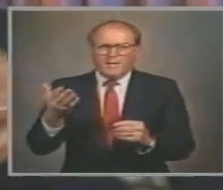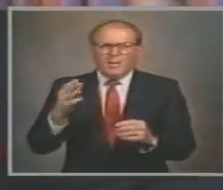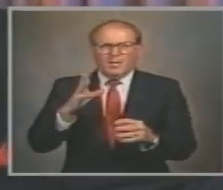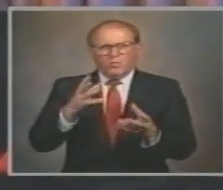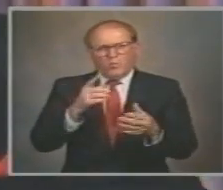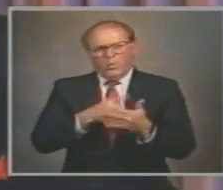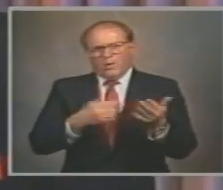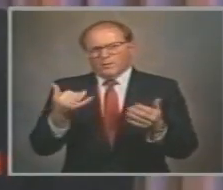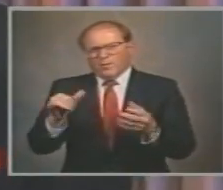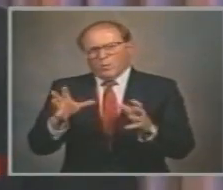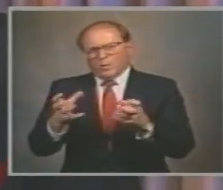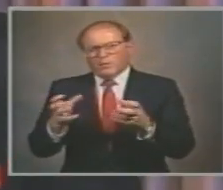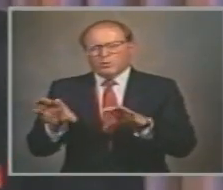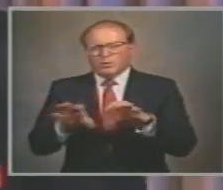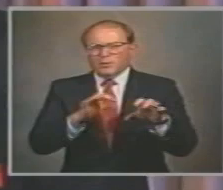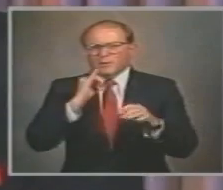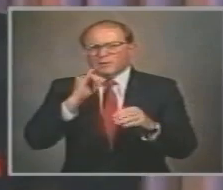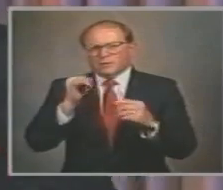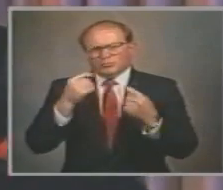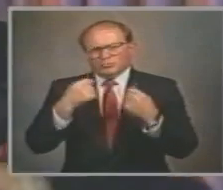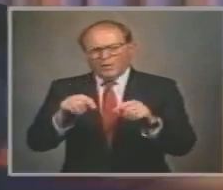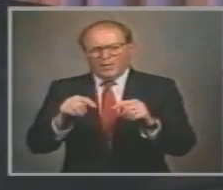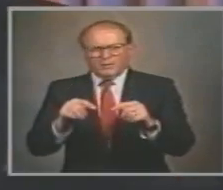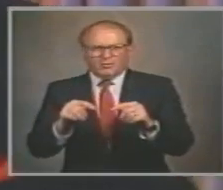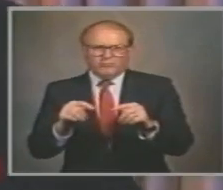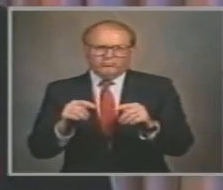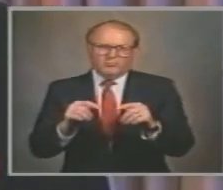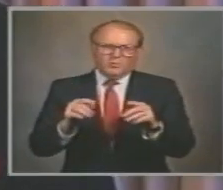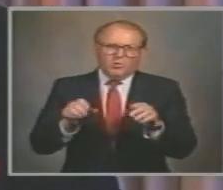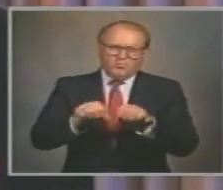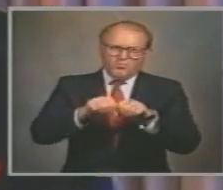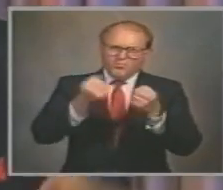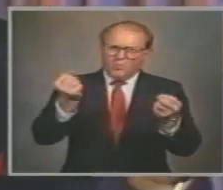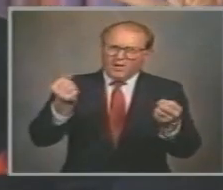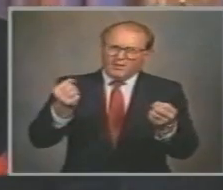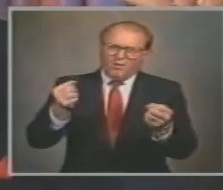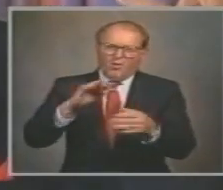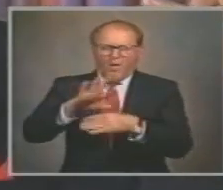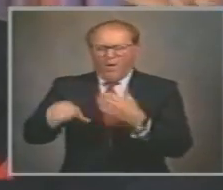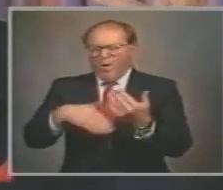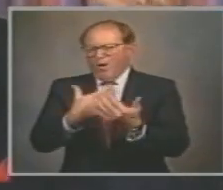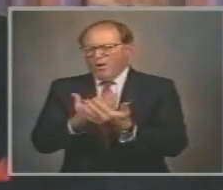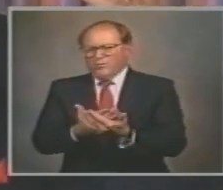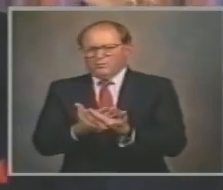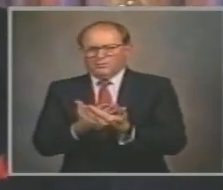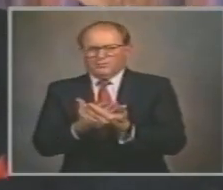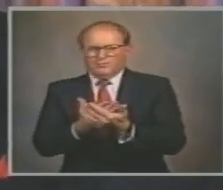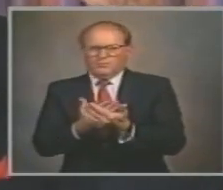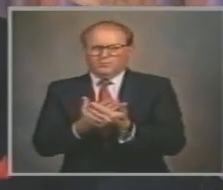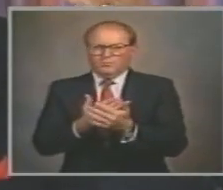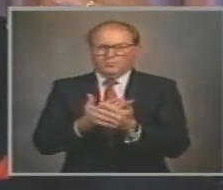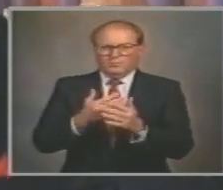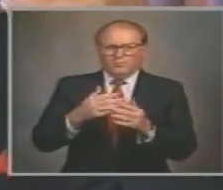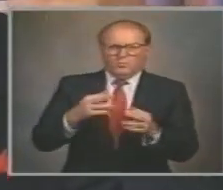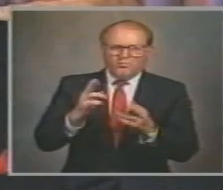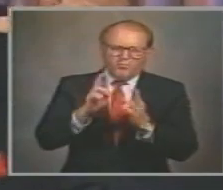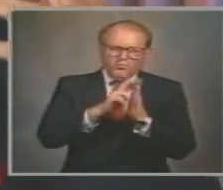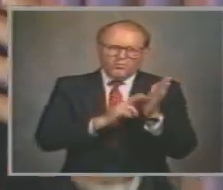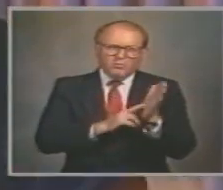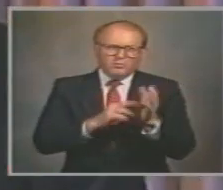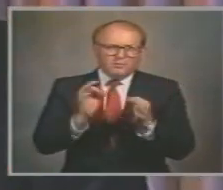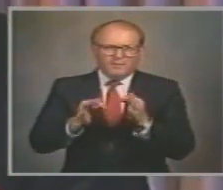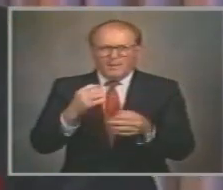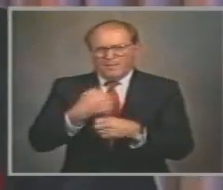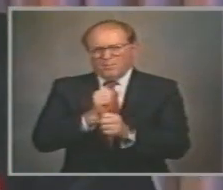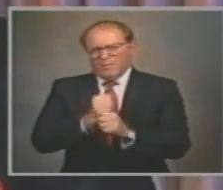break out of the lines If you like Away with all the restraints Express your anger With the system If it makes